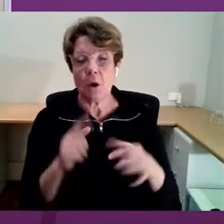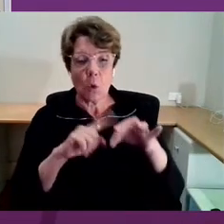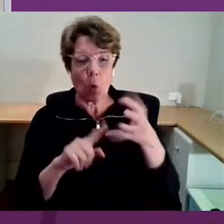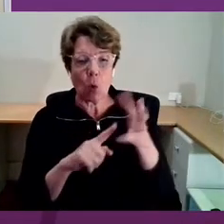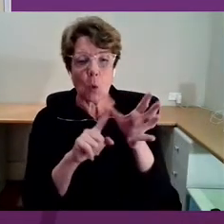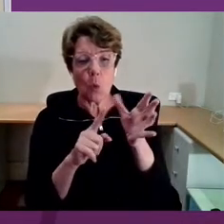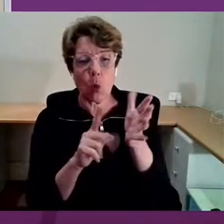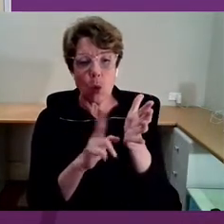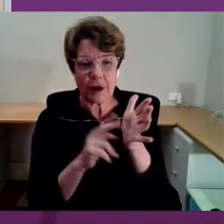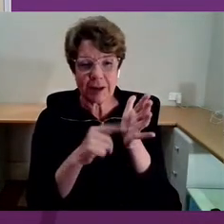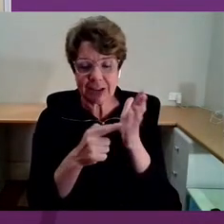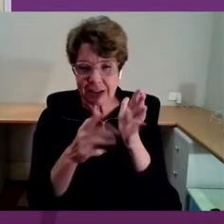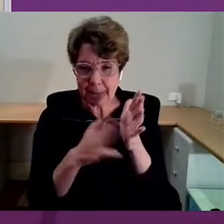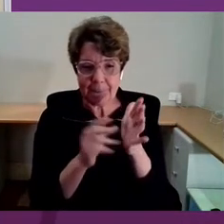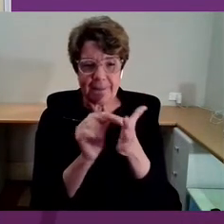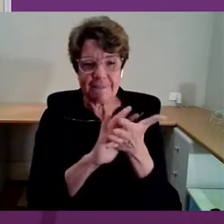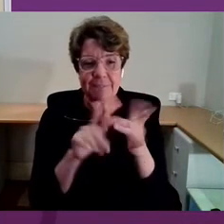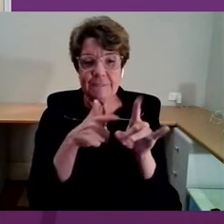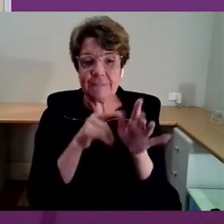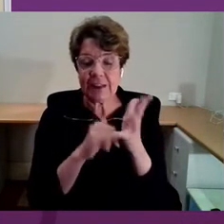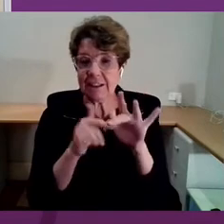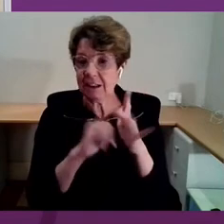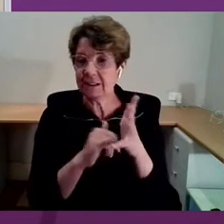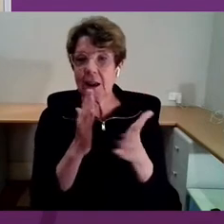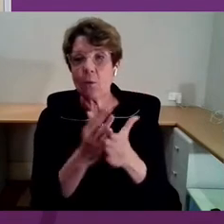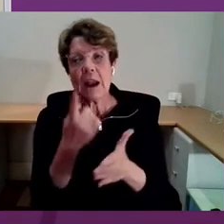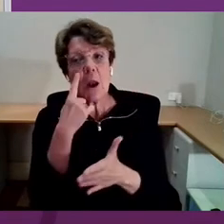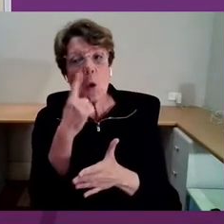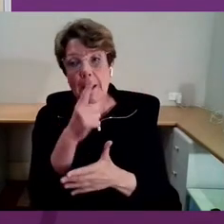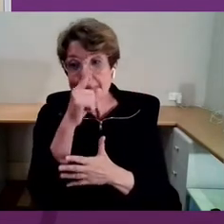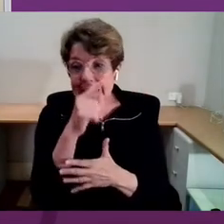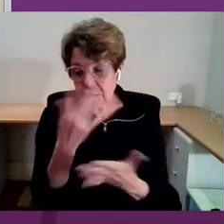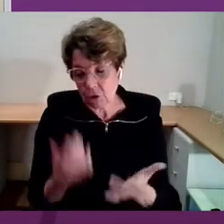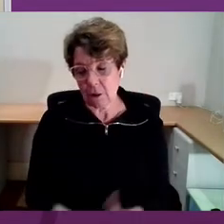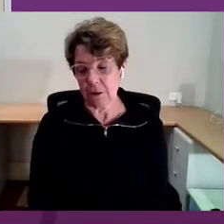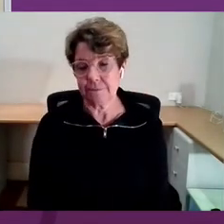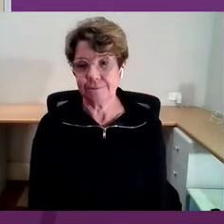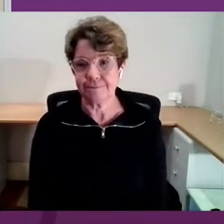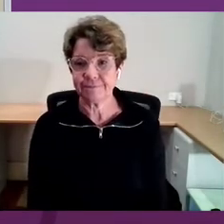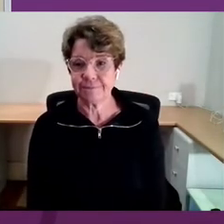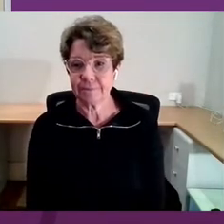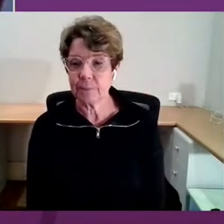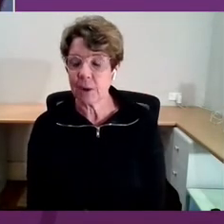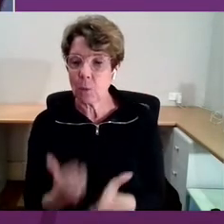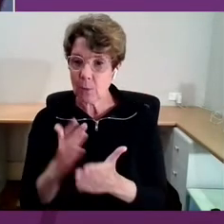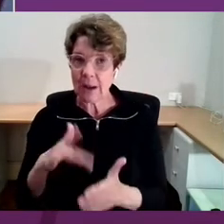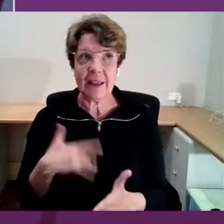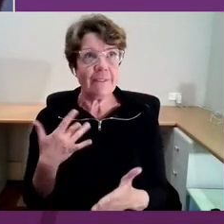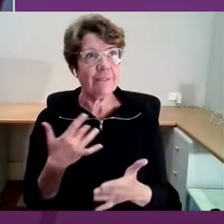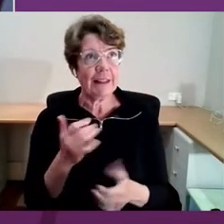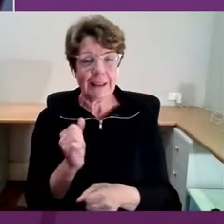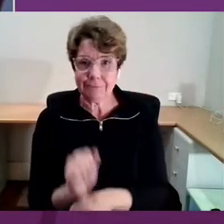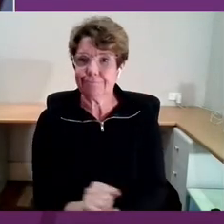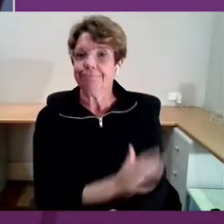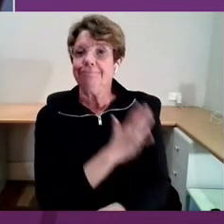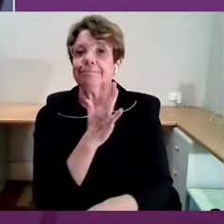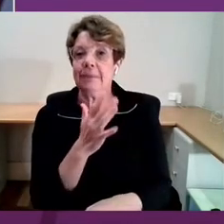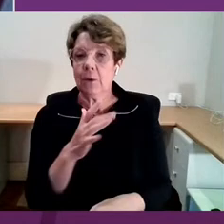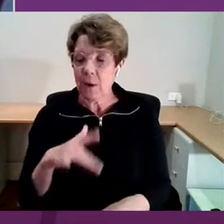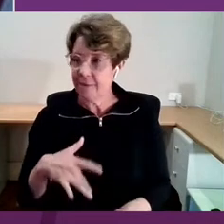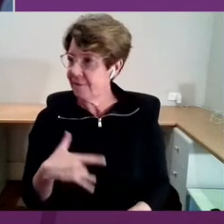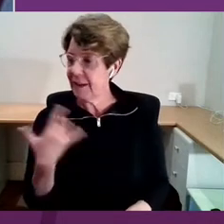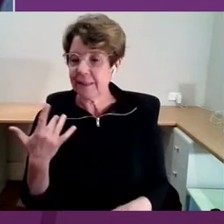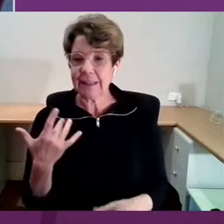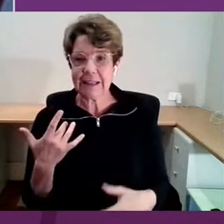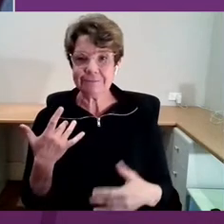infinite field of possibility and potential. And right now we're feeling elated. We're feeling elevated emotions. We're